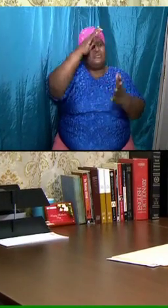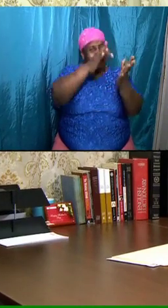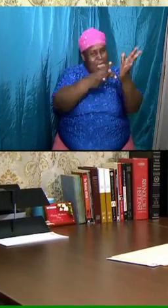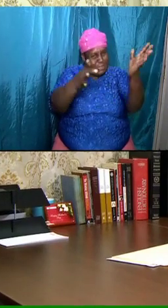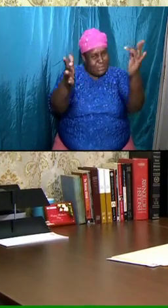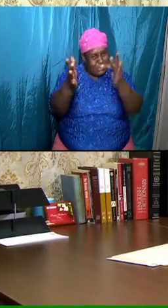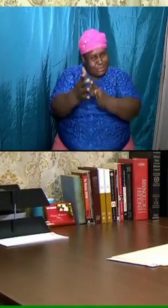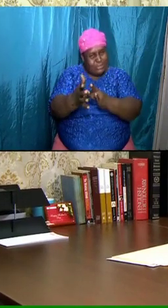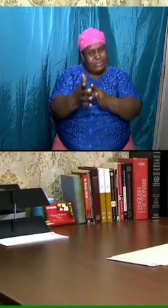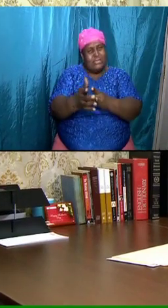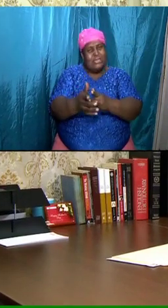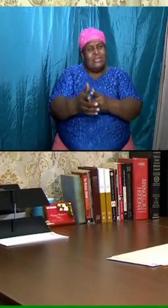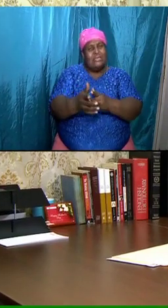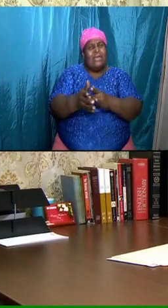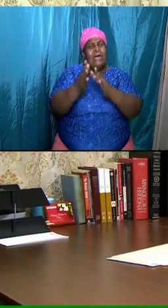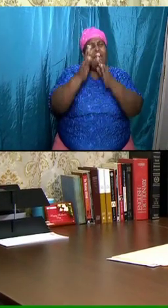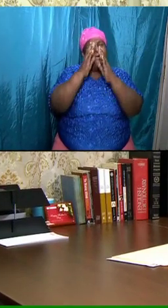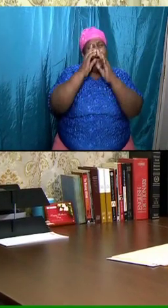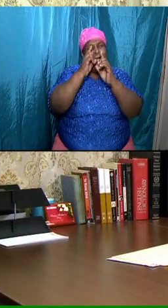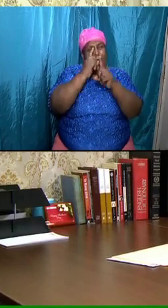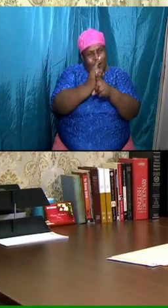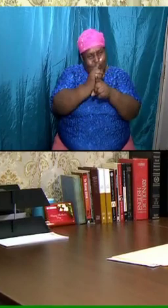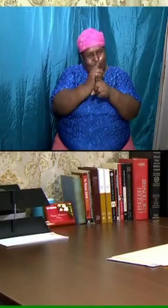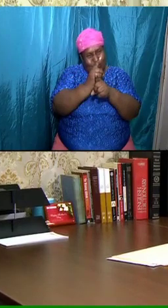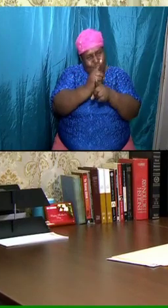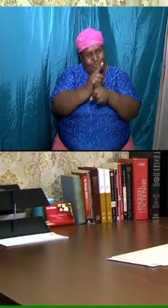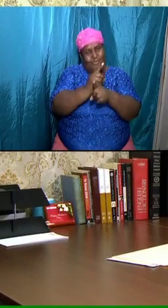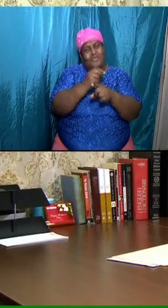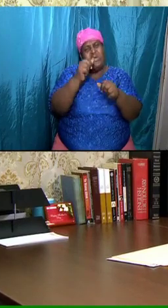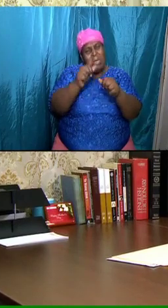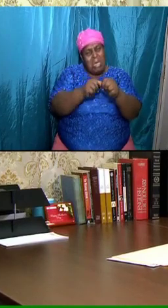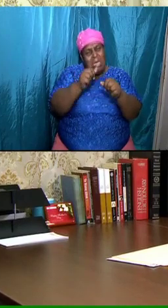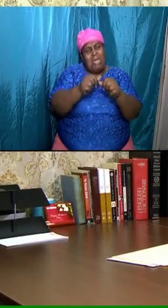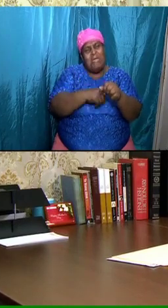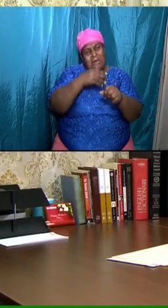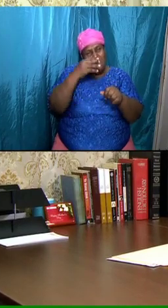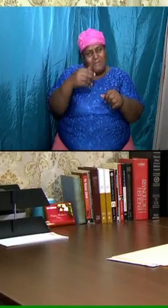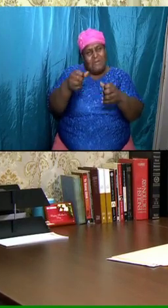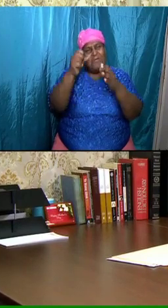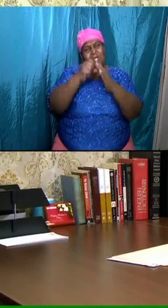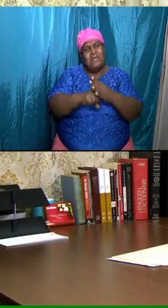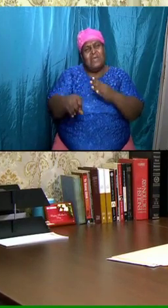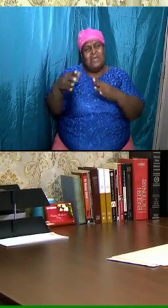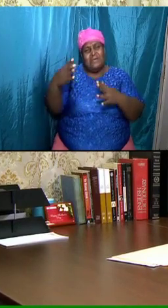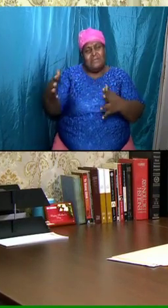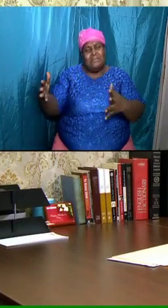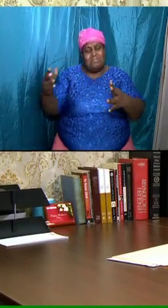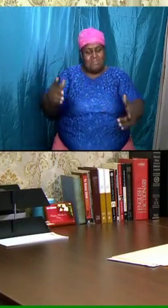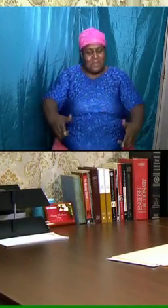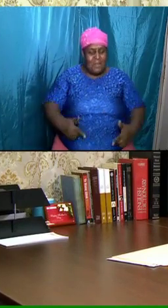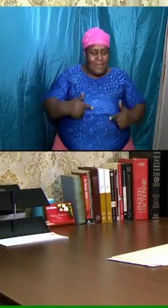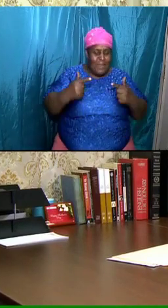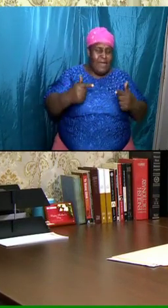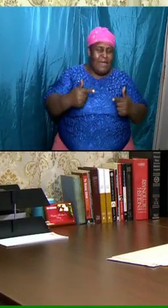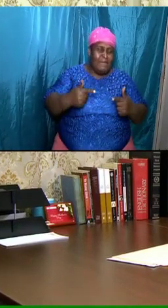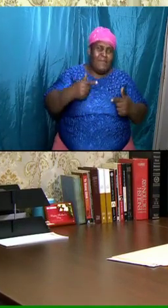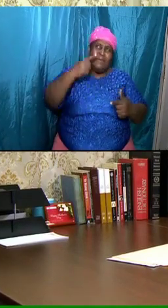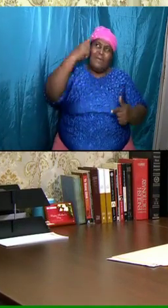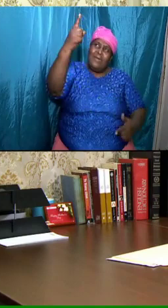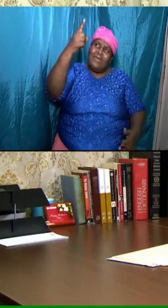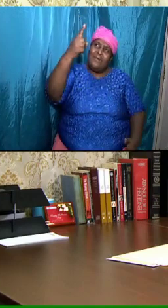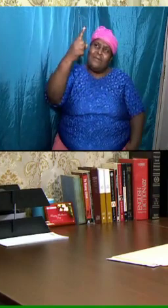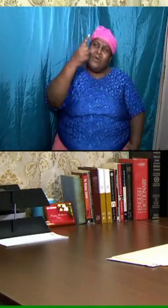to have to contend with Him. He who searched the heart and the rain. So we are not there